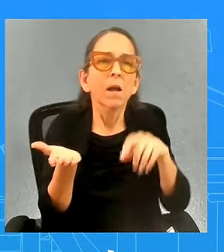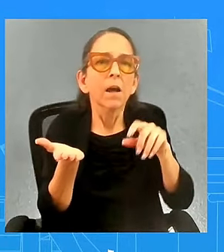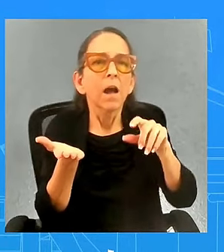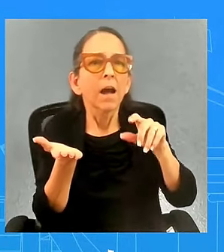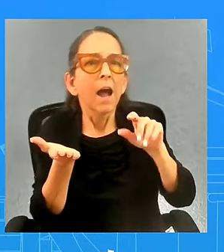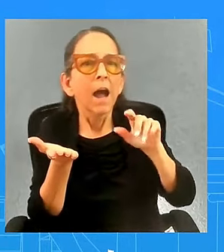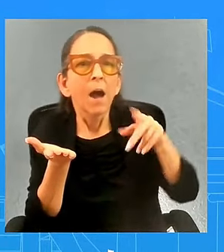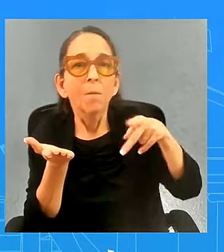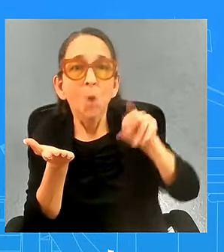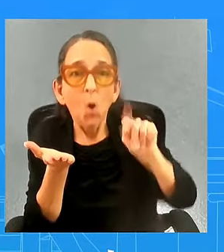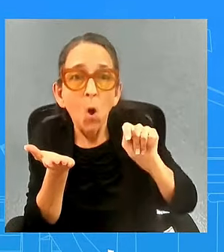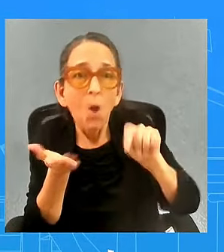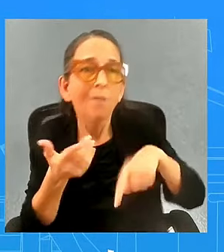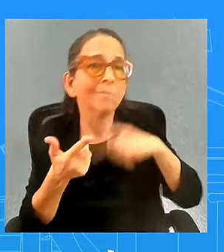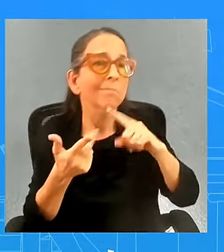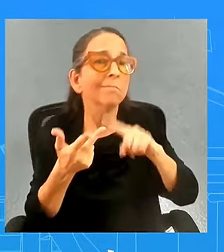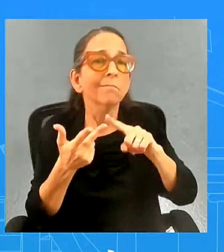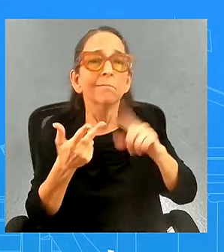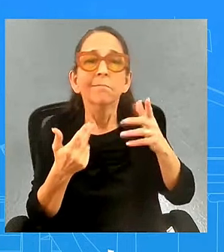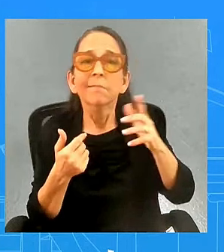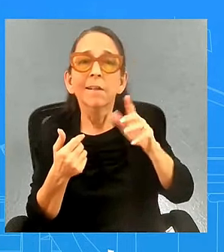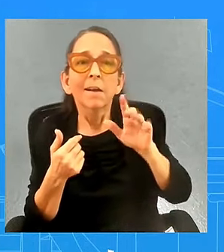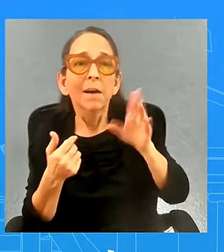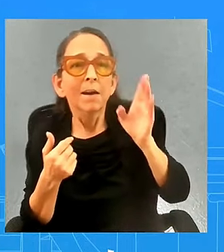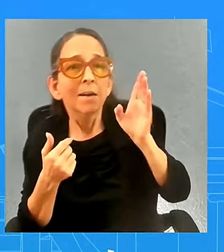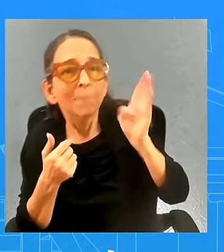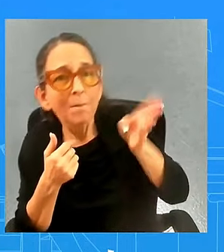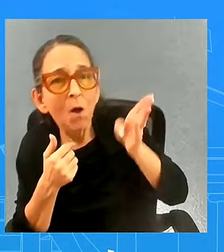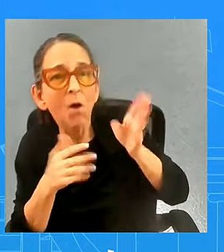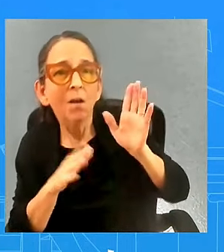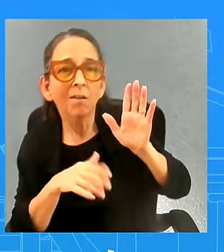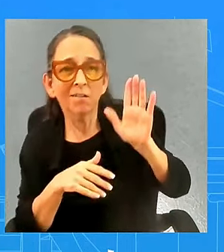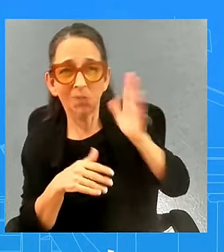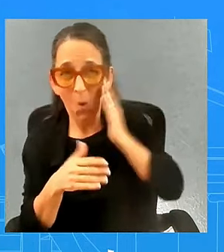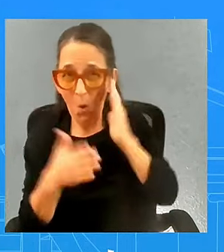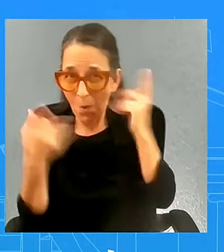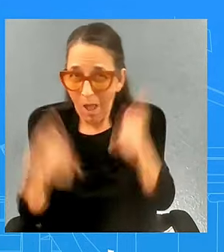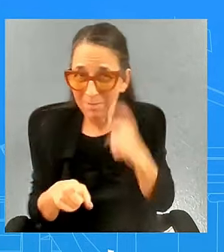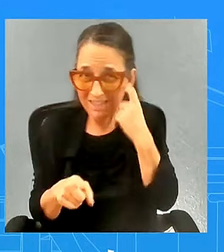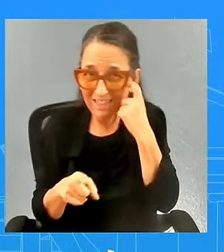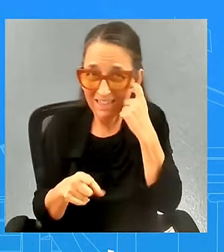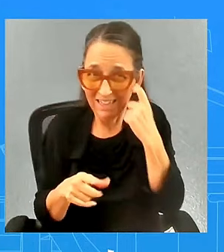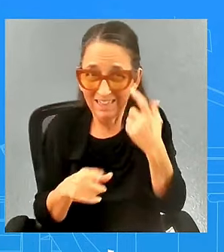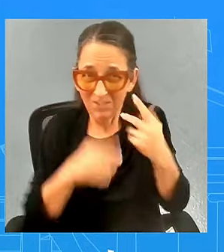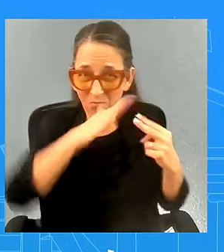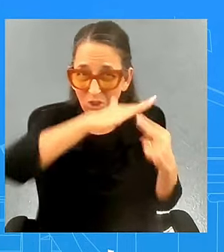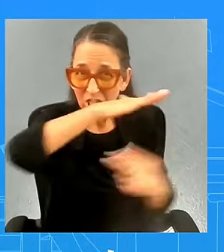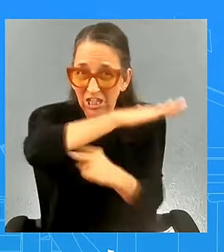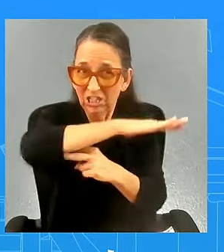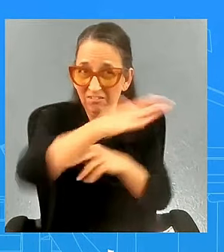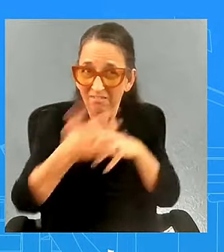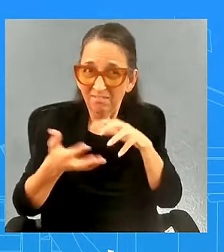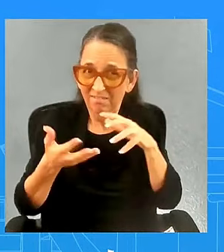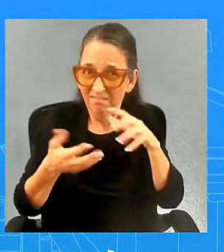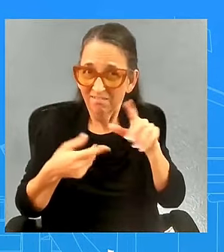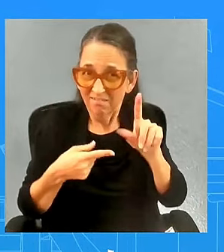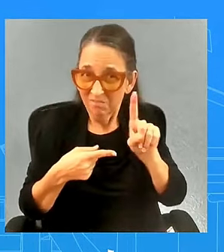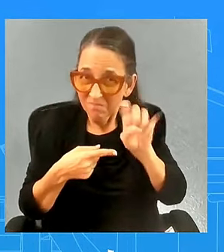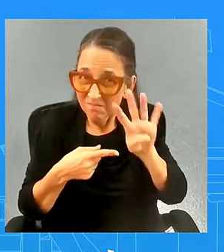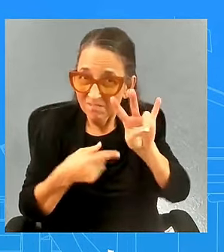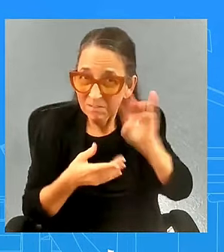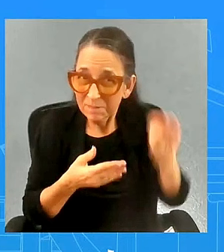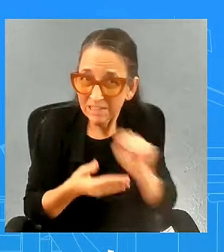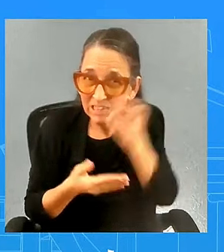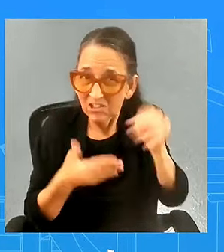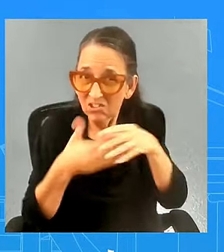baltimore obviously we know what happened a couple of months ago with uh one of the bridges there 147 million dollars for uh for maryland